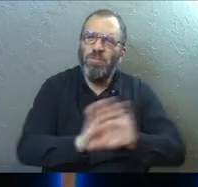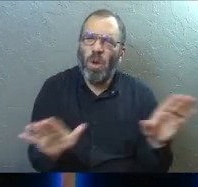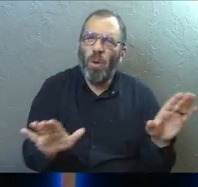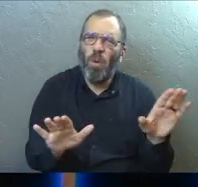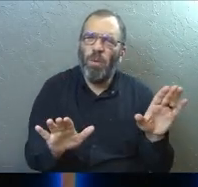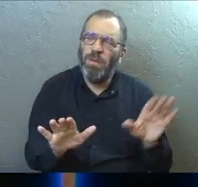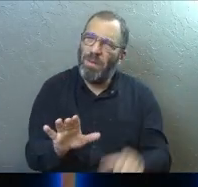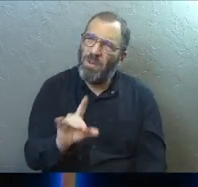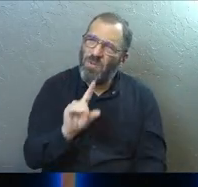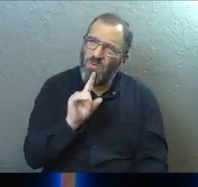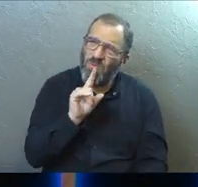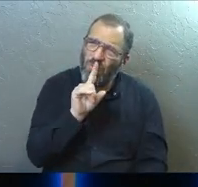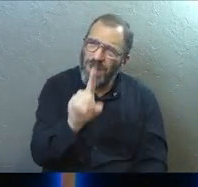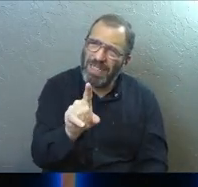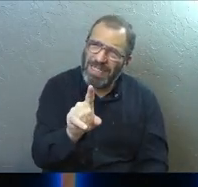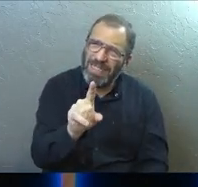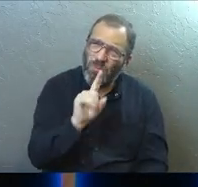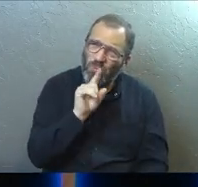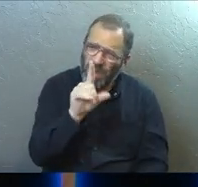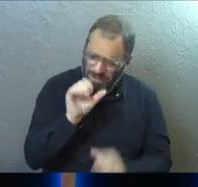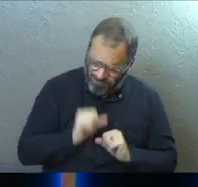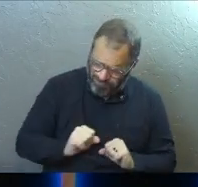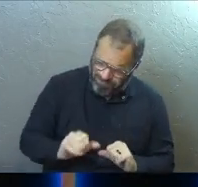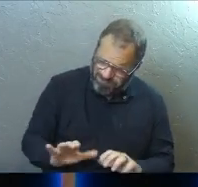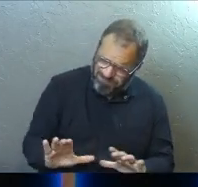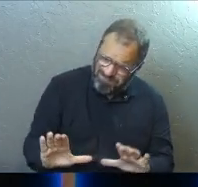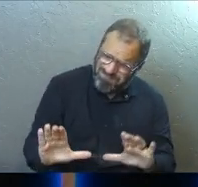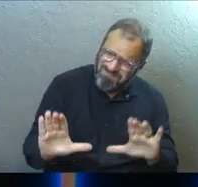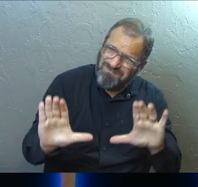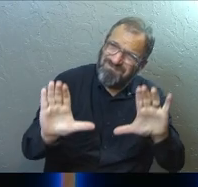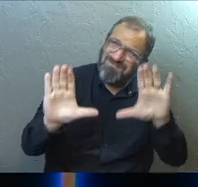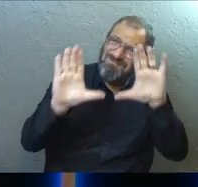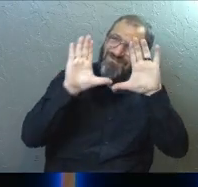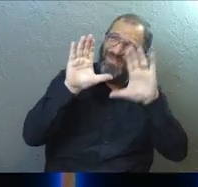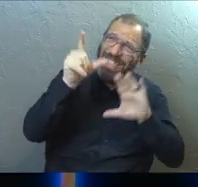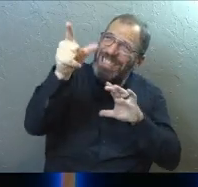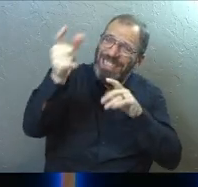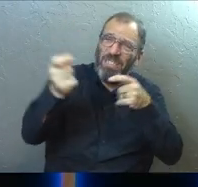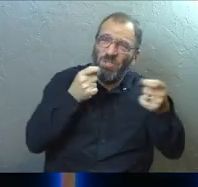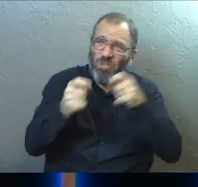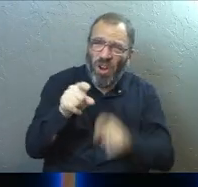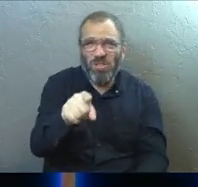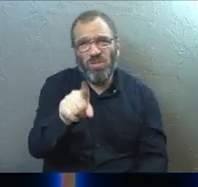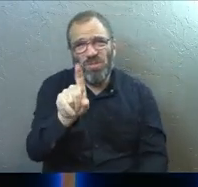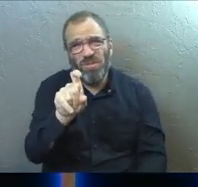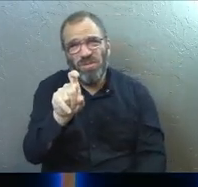do you really surrender your life to God? Is he in charge of you?